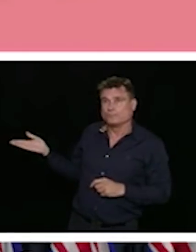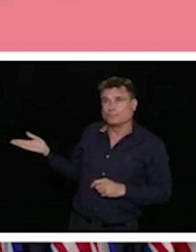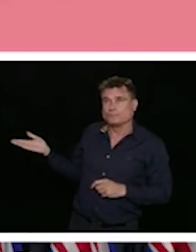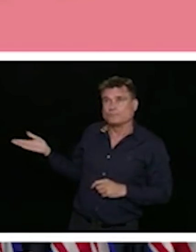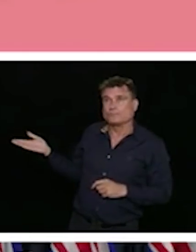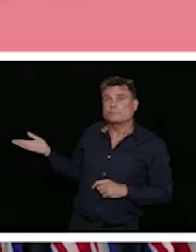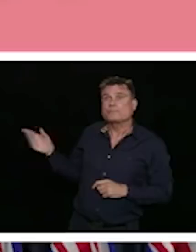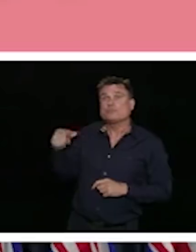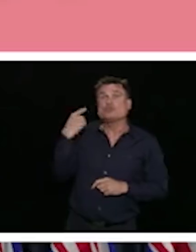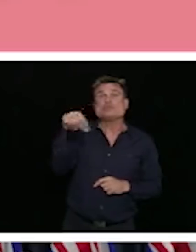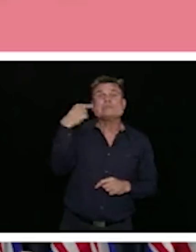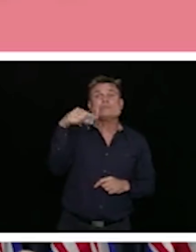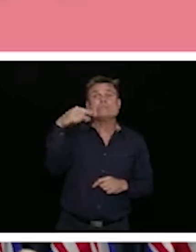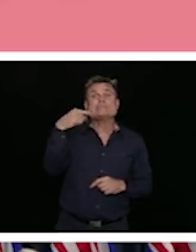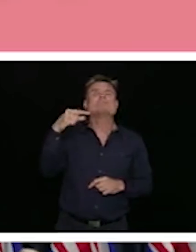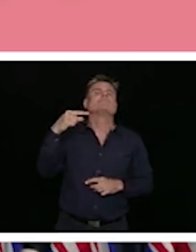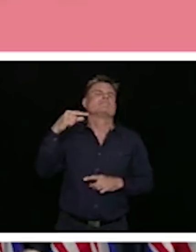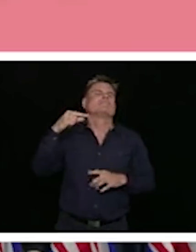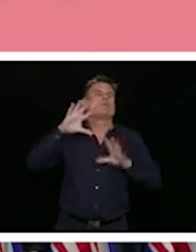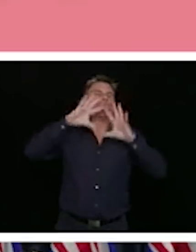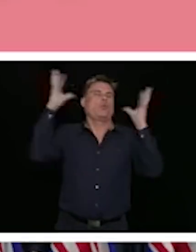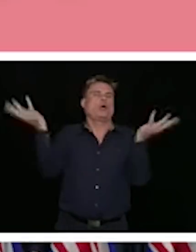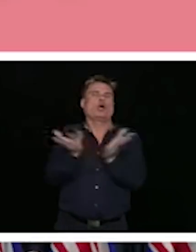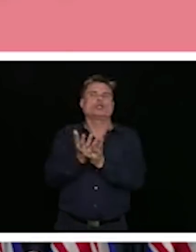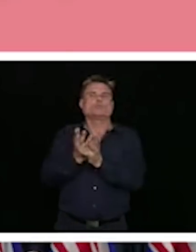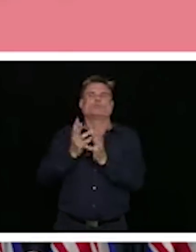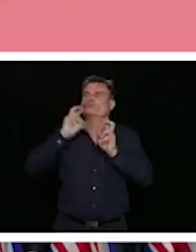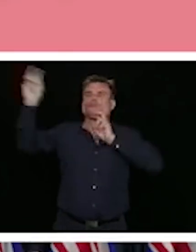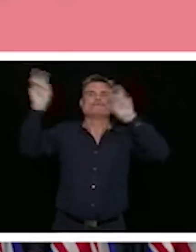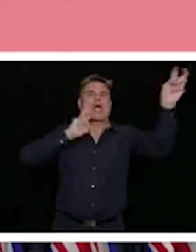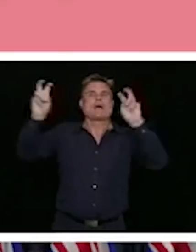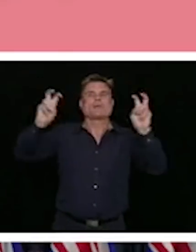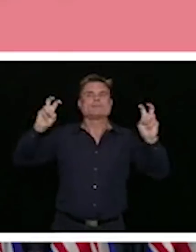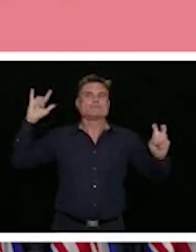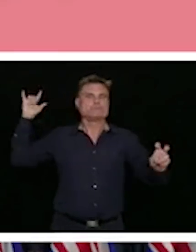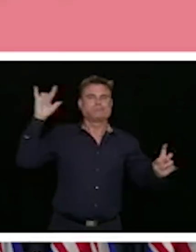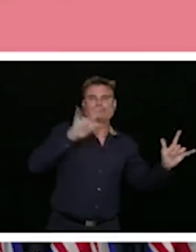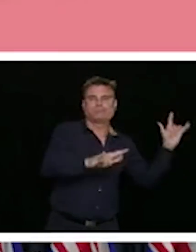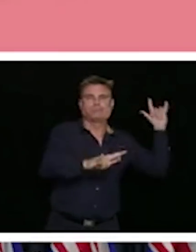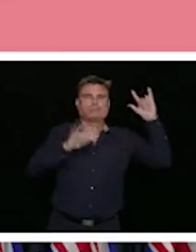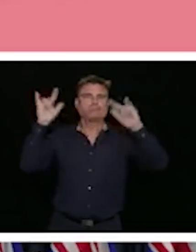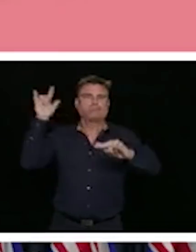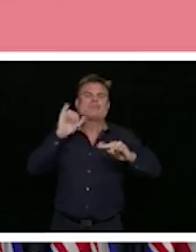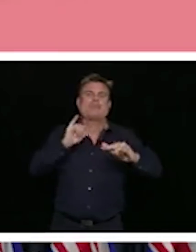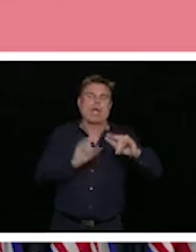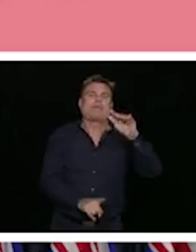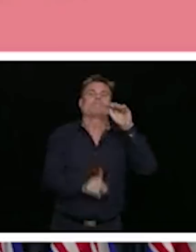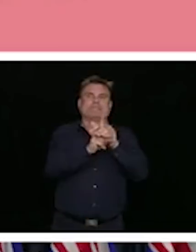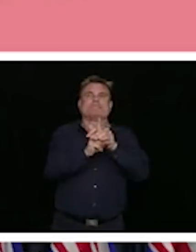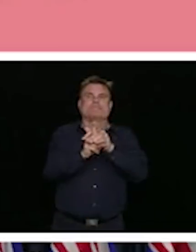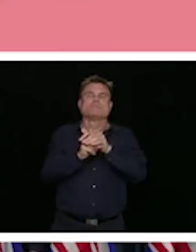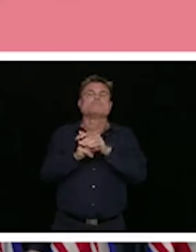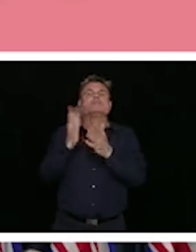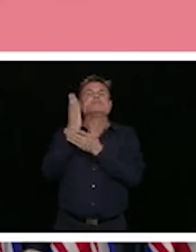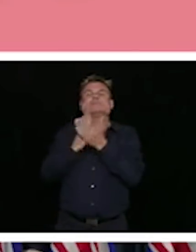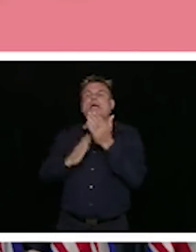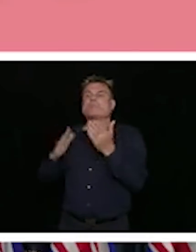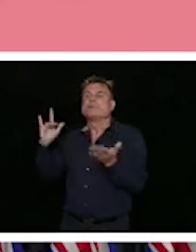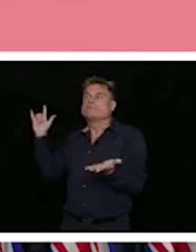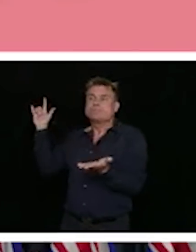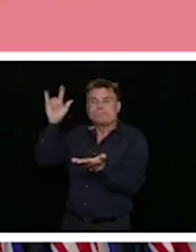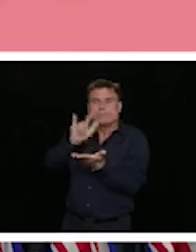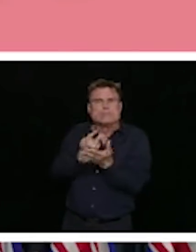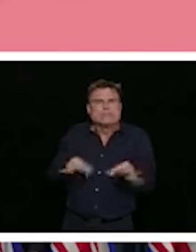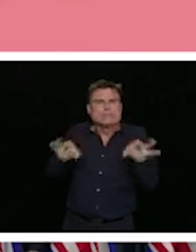to be introductions from international travel. And that is a sometimes essential workers coming back and forth from the United States.